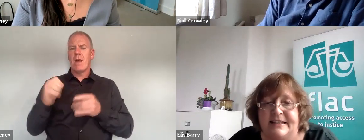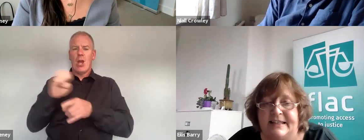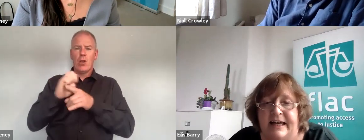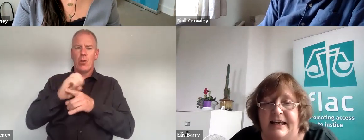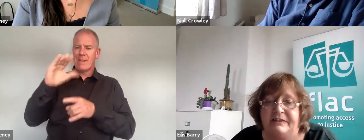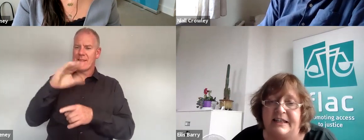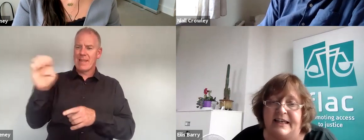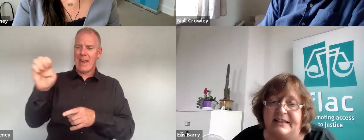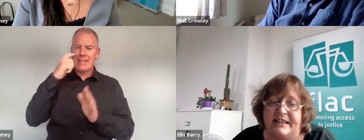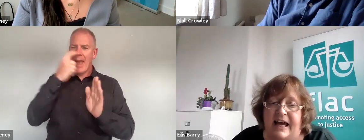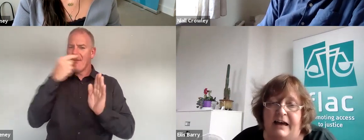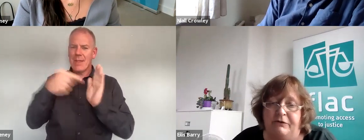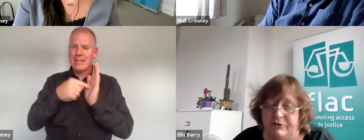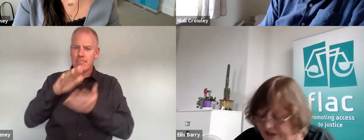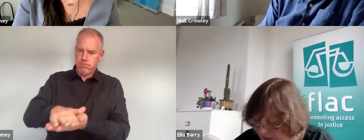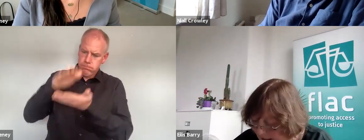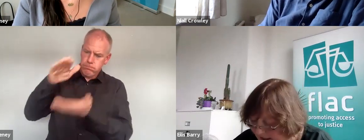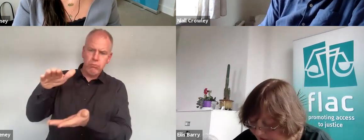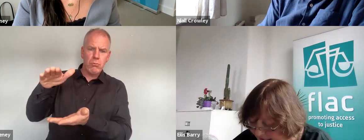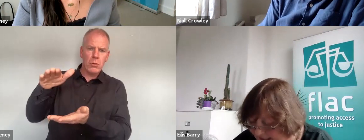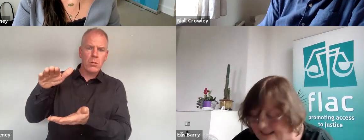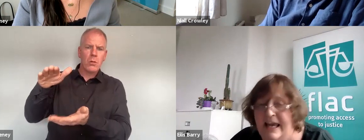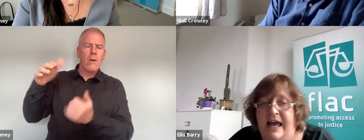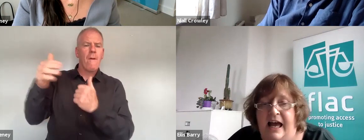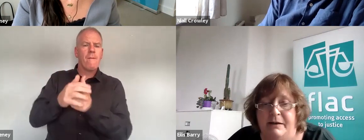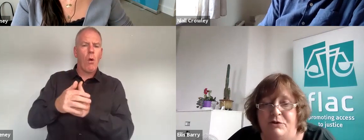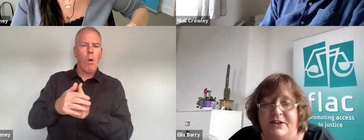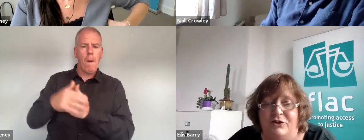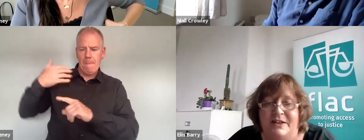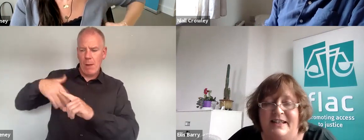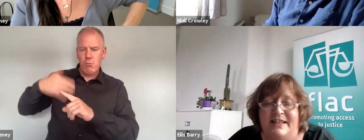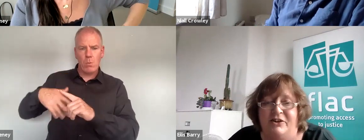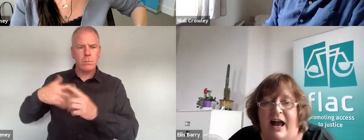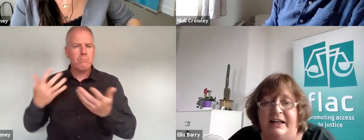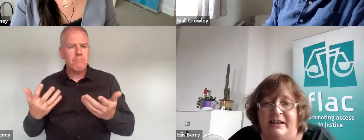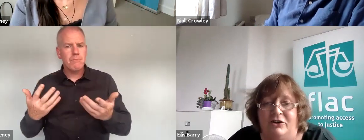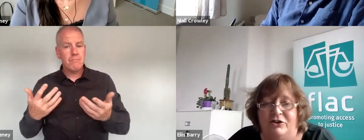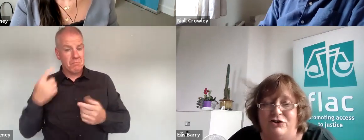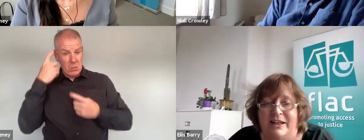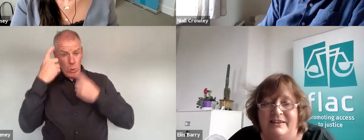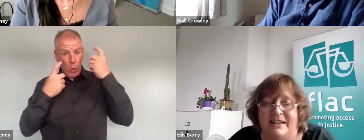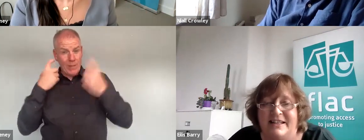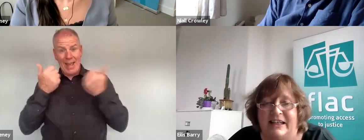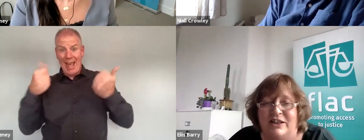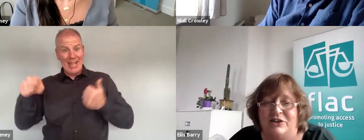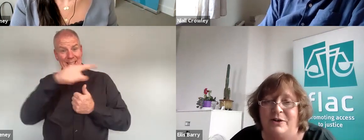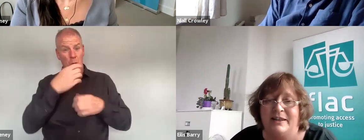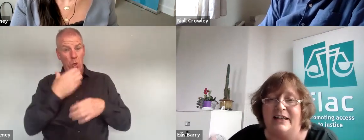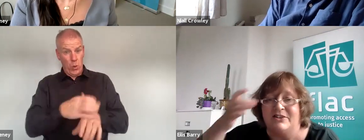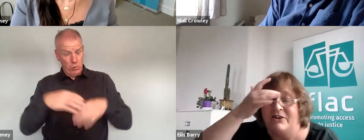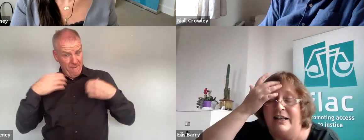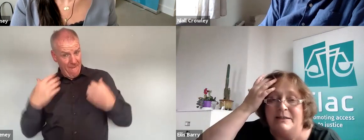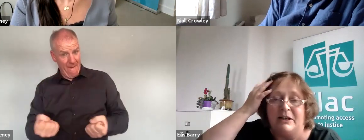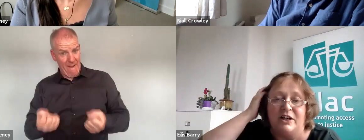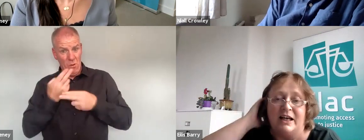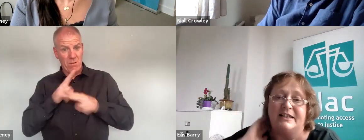cases and the necessity to have a critical mass of cases and I'm just curious is there any country that is actually doing